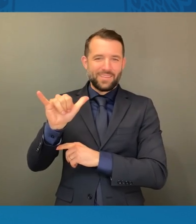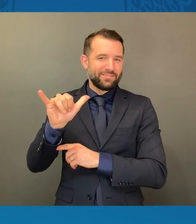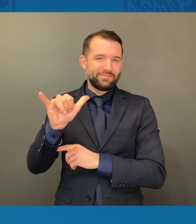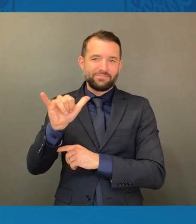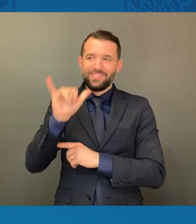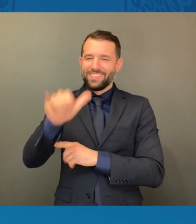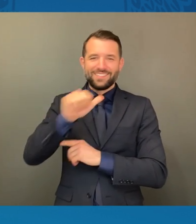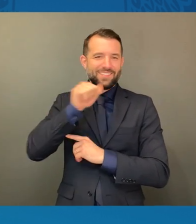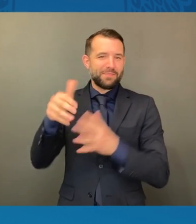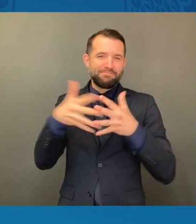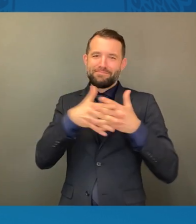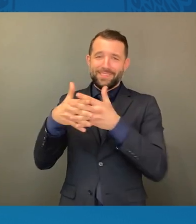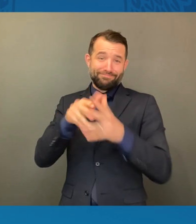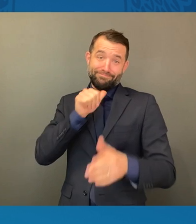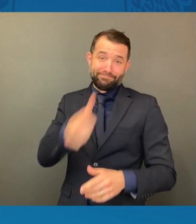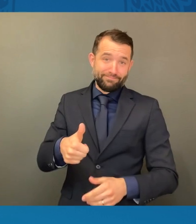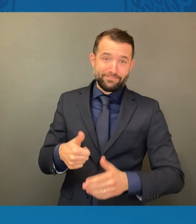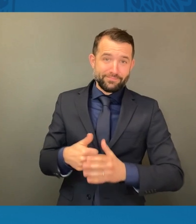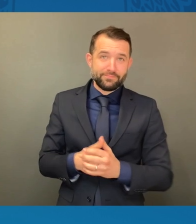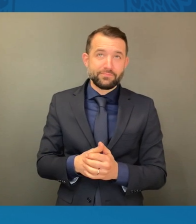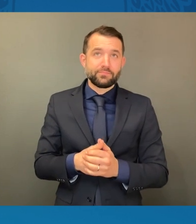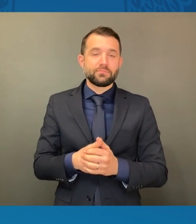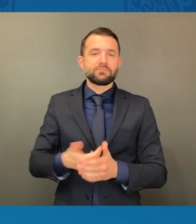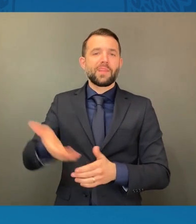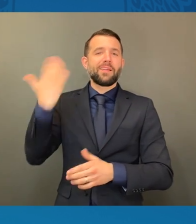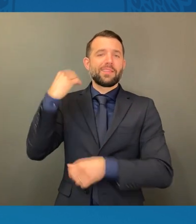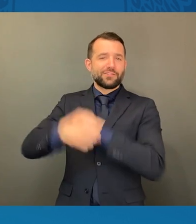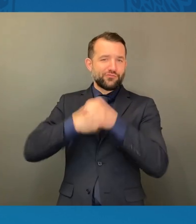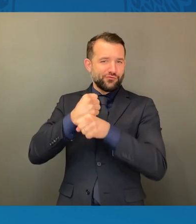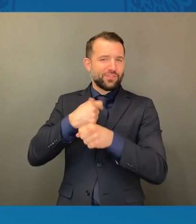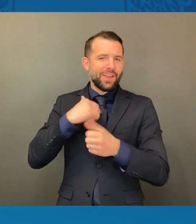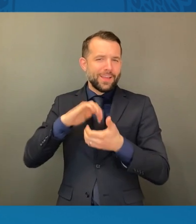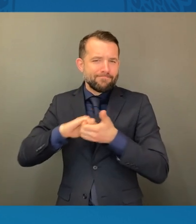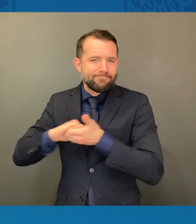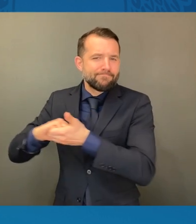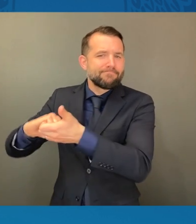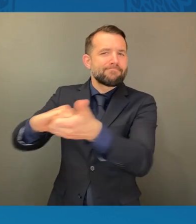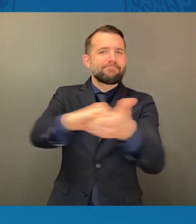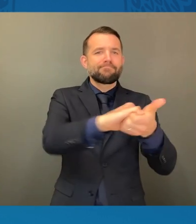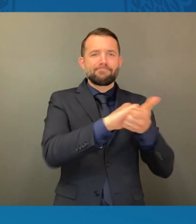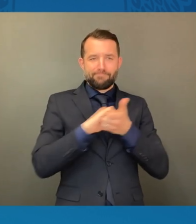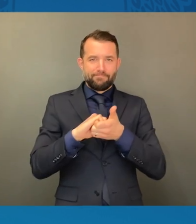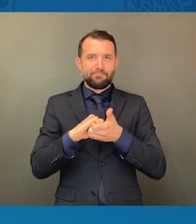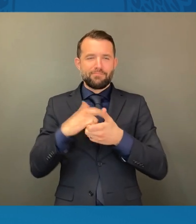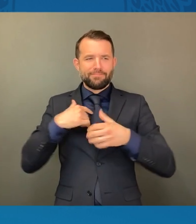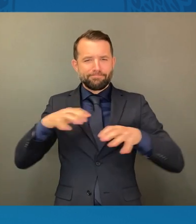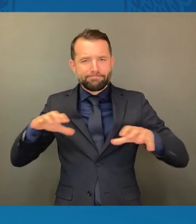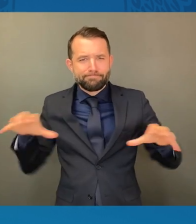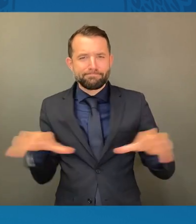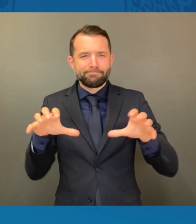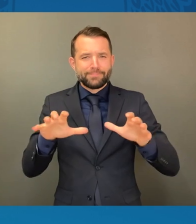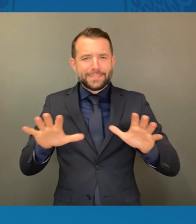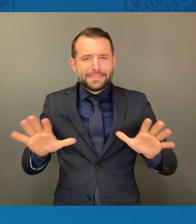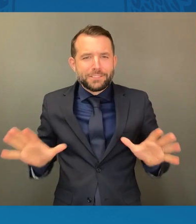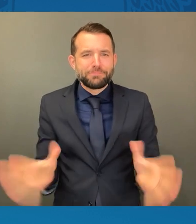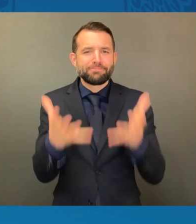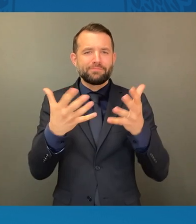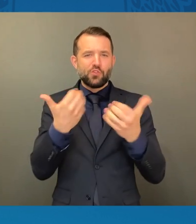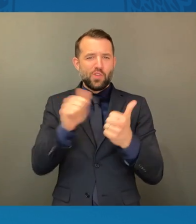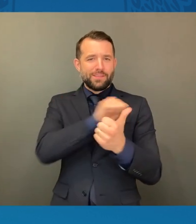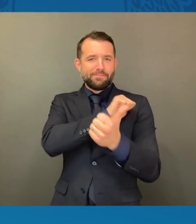we all joined together. We locked arms and lifted our voices and fought to pass federal voting rights